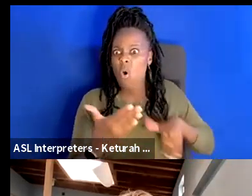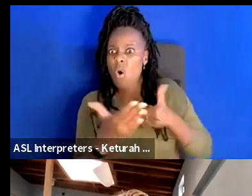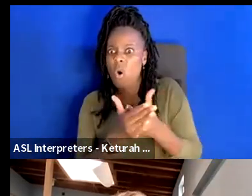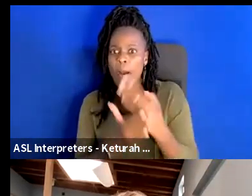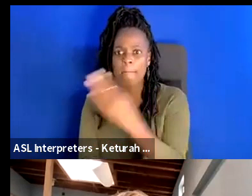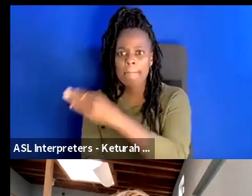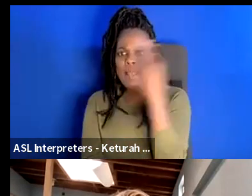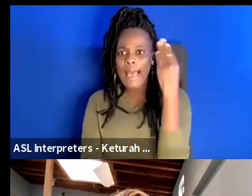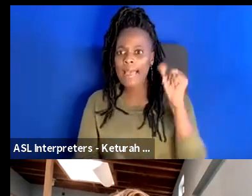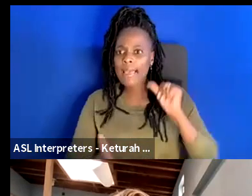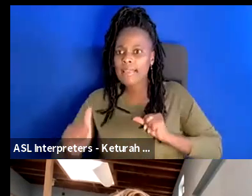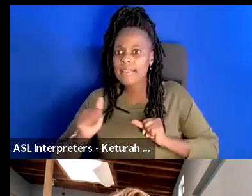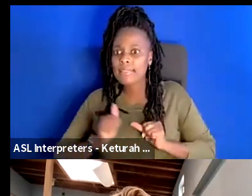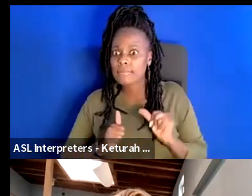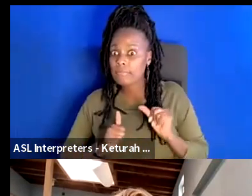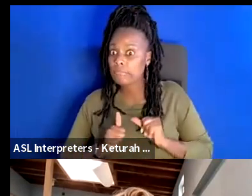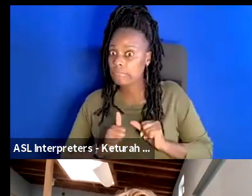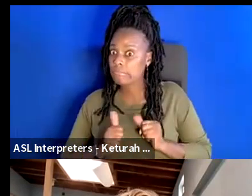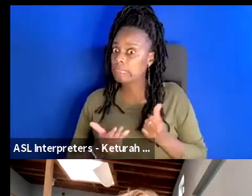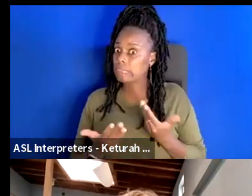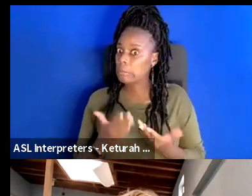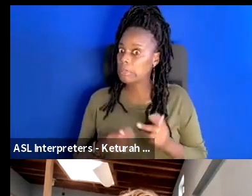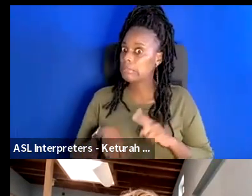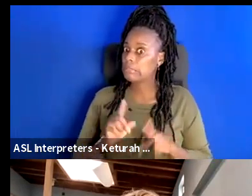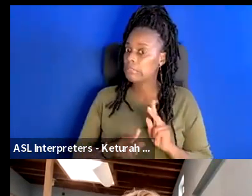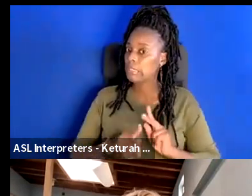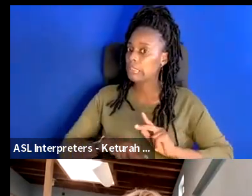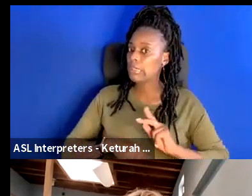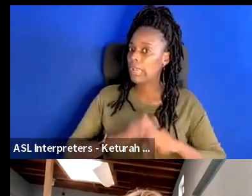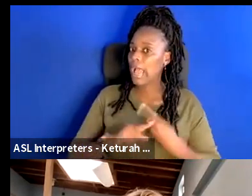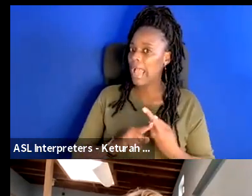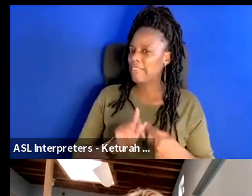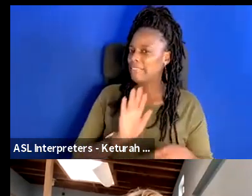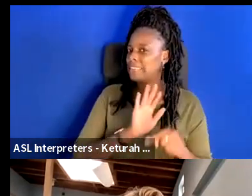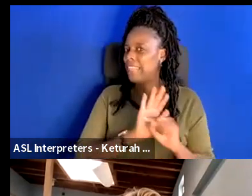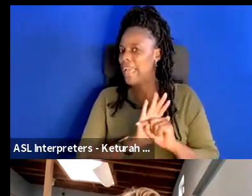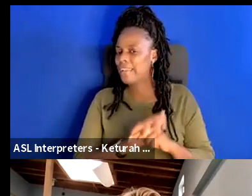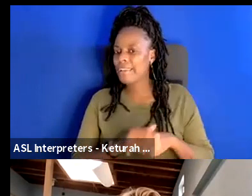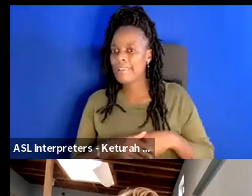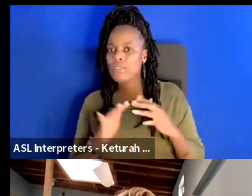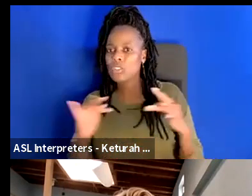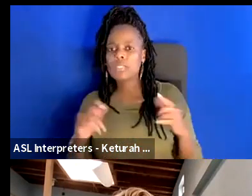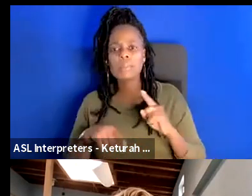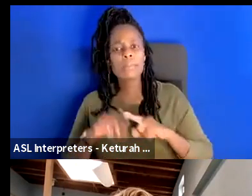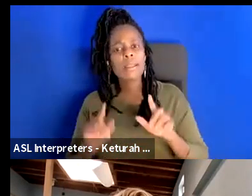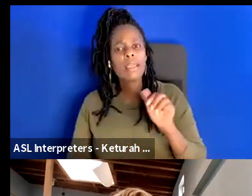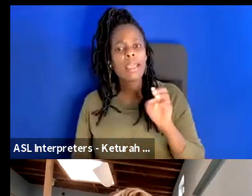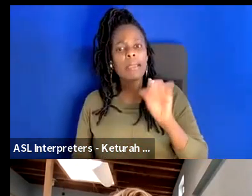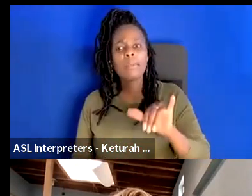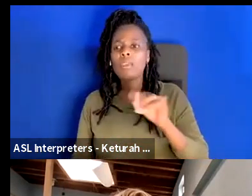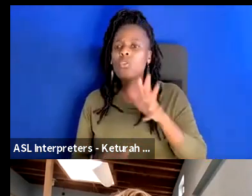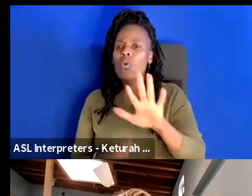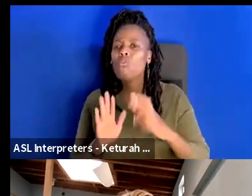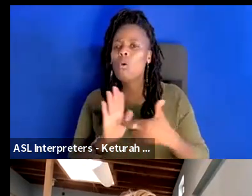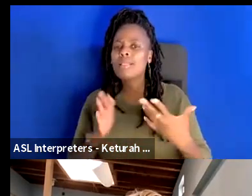there might be a lack of diversity somewhere else but that is that is what we're returning to Amy uh what about your role in